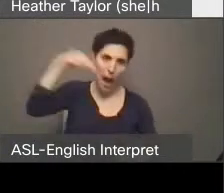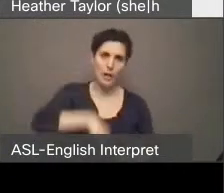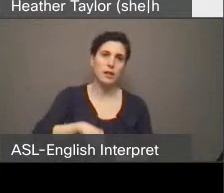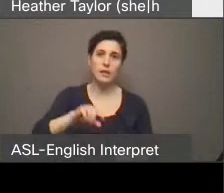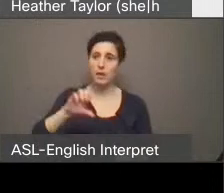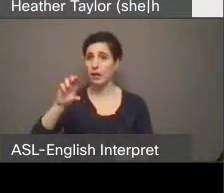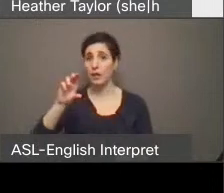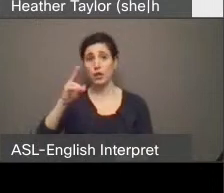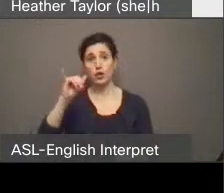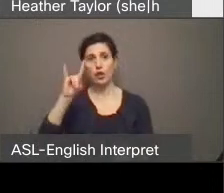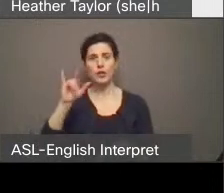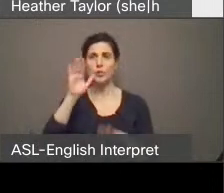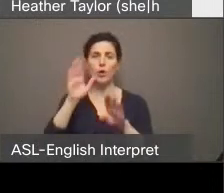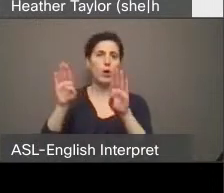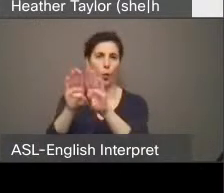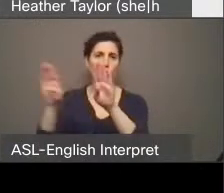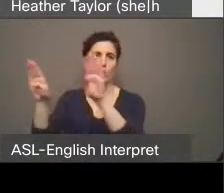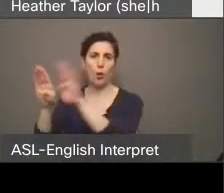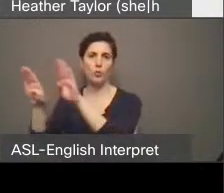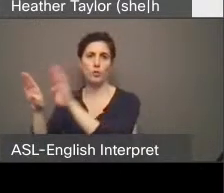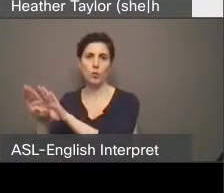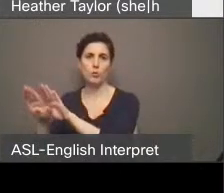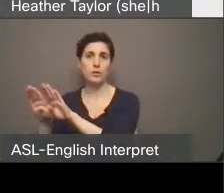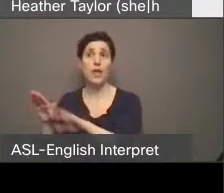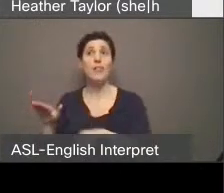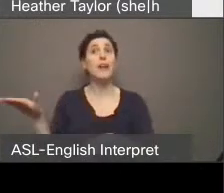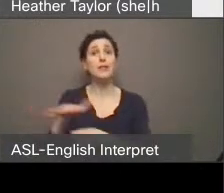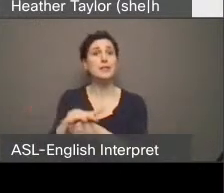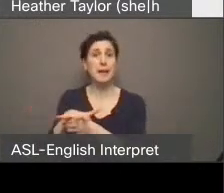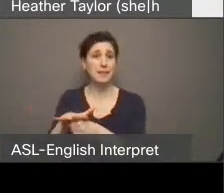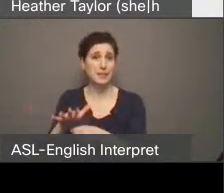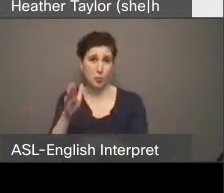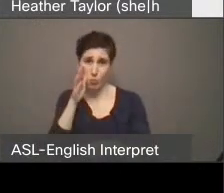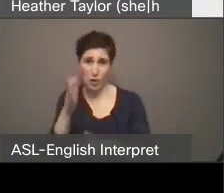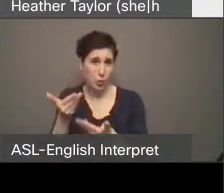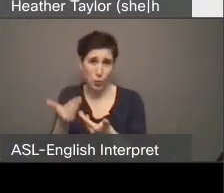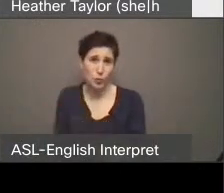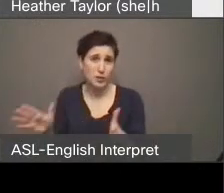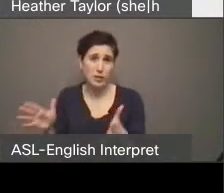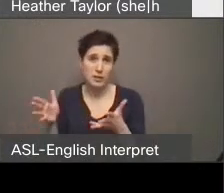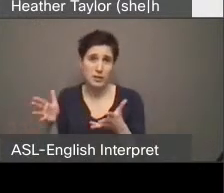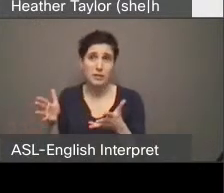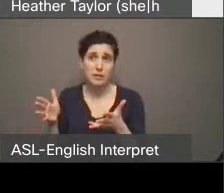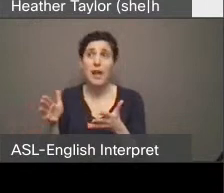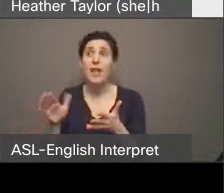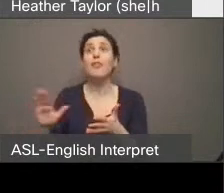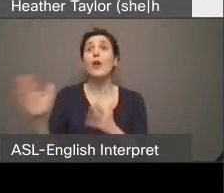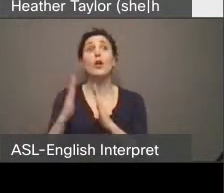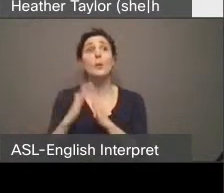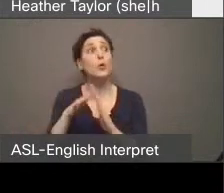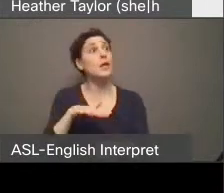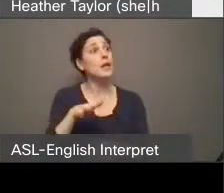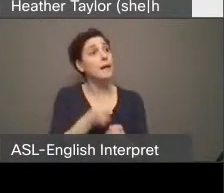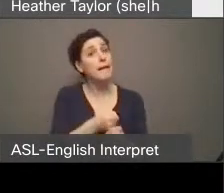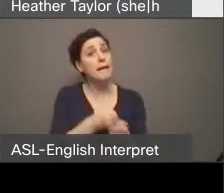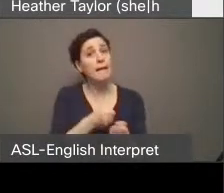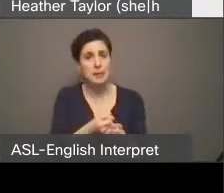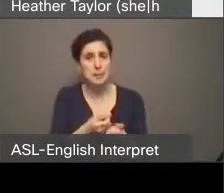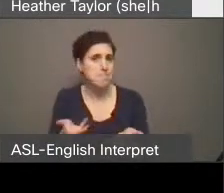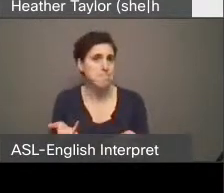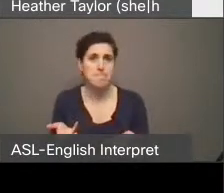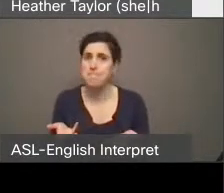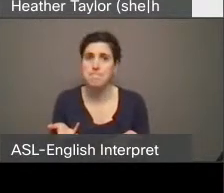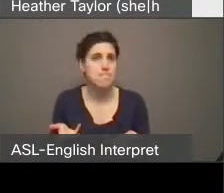and say, we're about to lose our space. Oh my God, how are we going to take care of the people that we're helping if they're about to lose their space? So